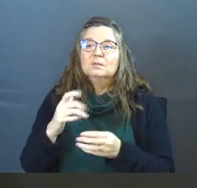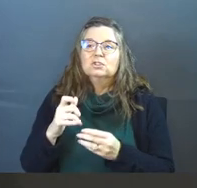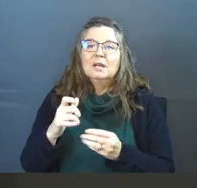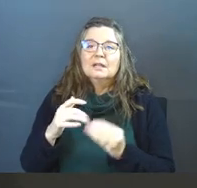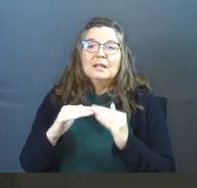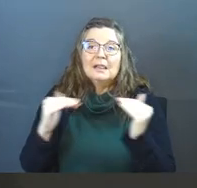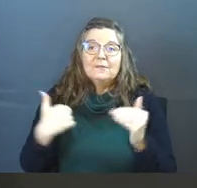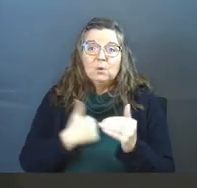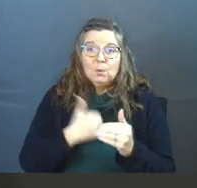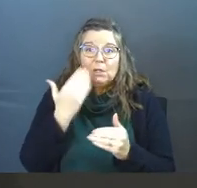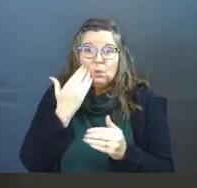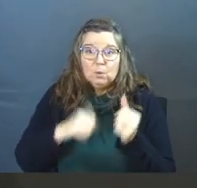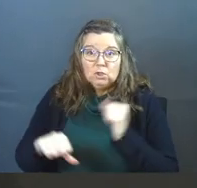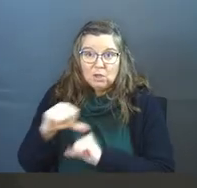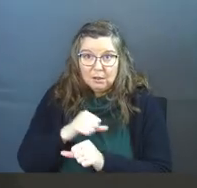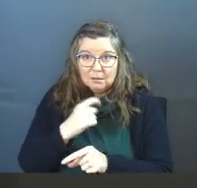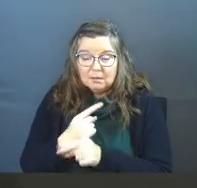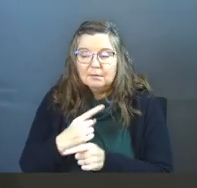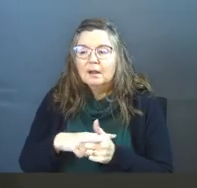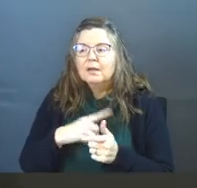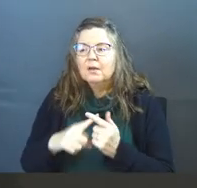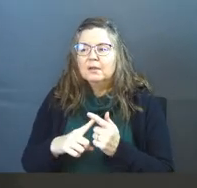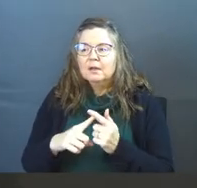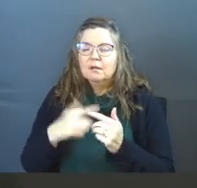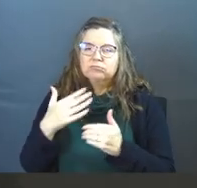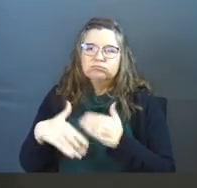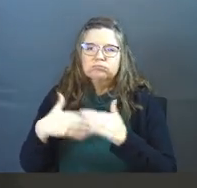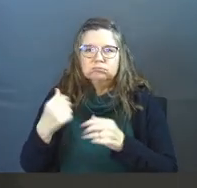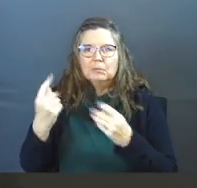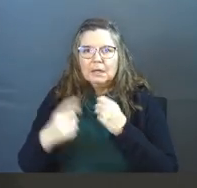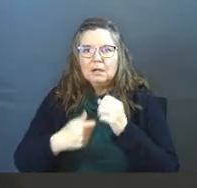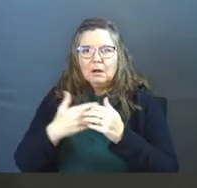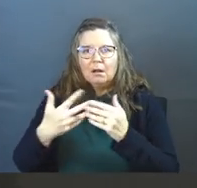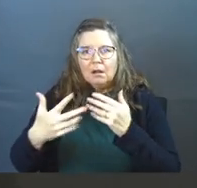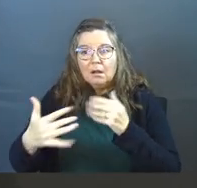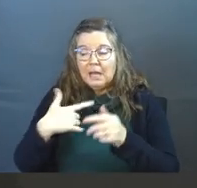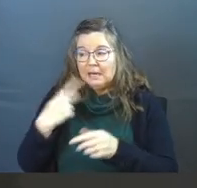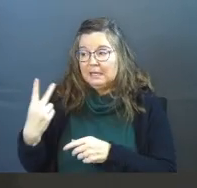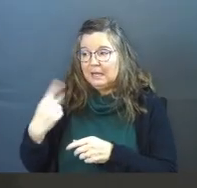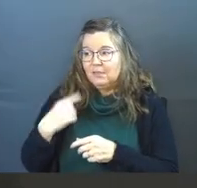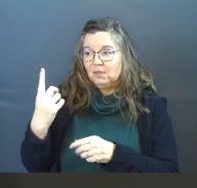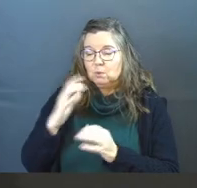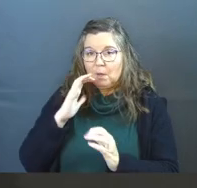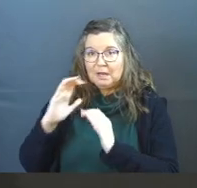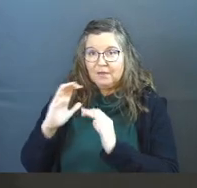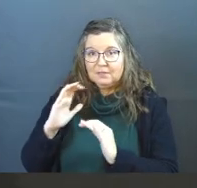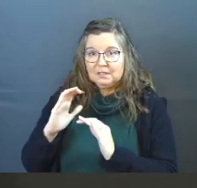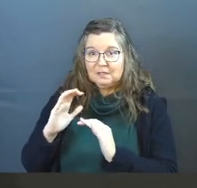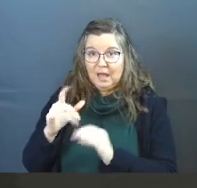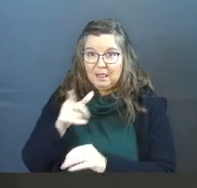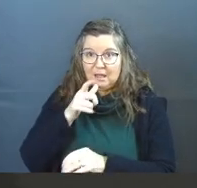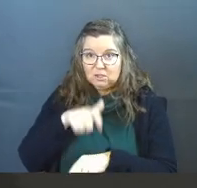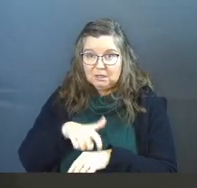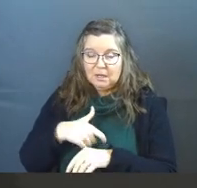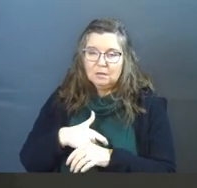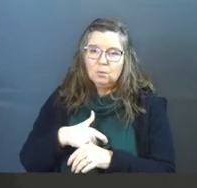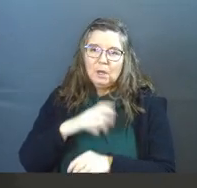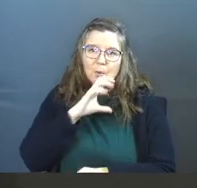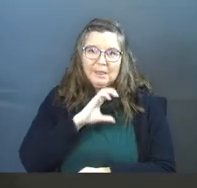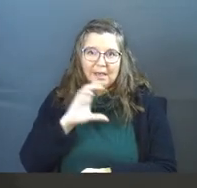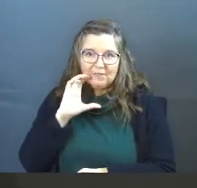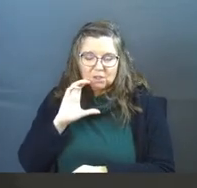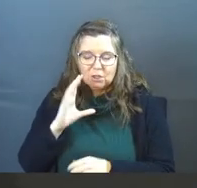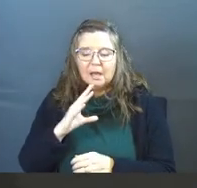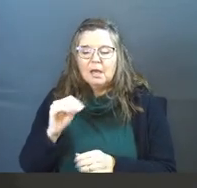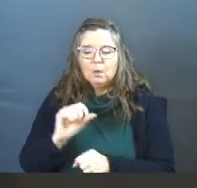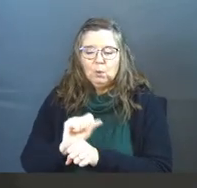that's the level at which we knew each other, right? And then that went on for years. And I remember he and I had this one conversation over lunch. We were in the cafeteria,